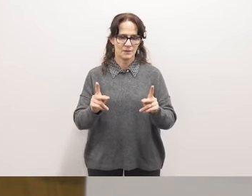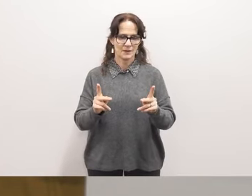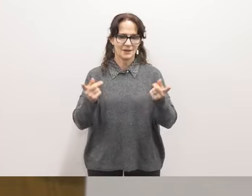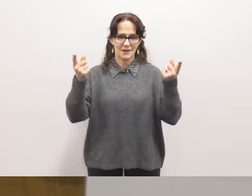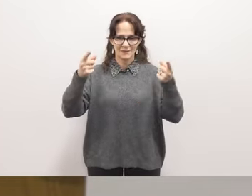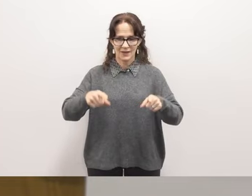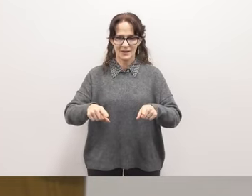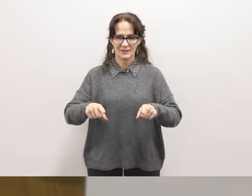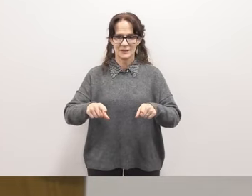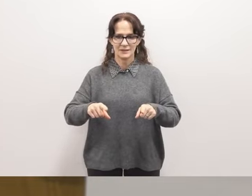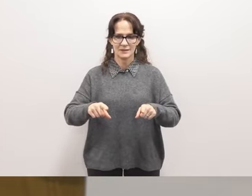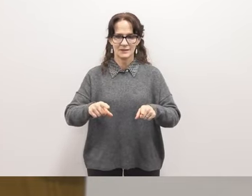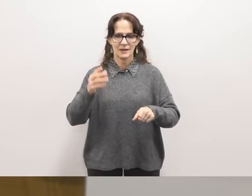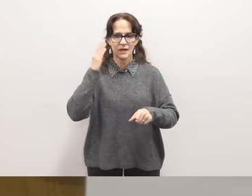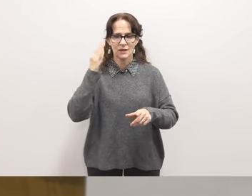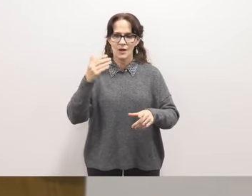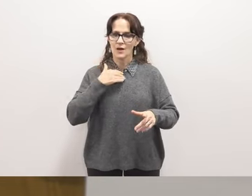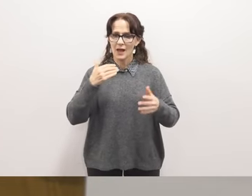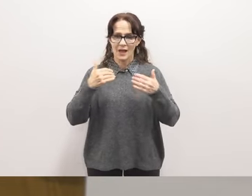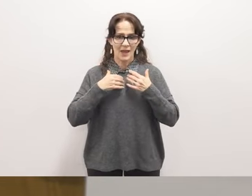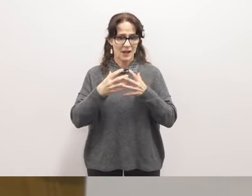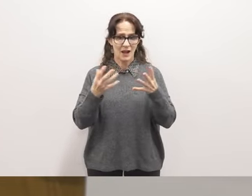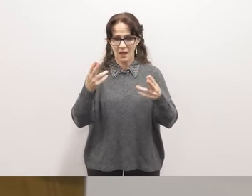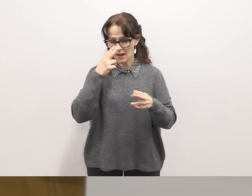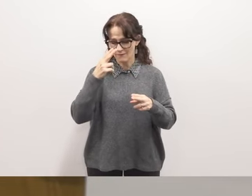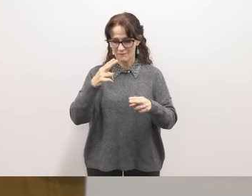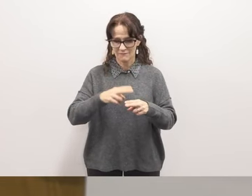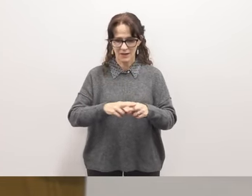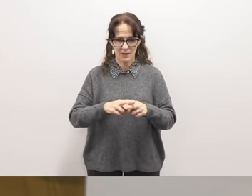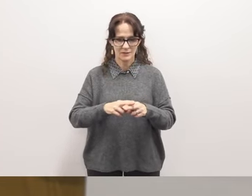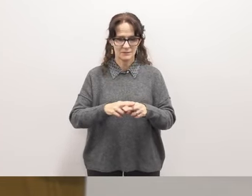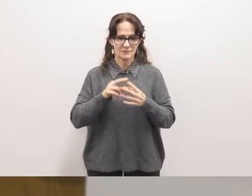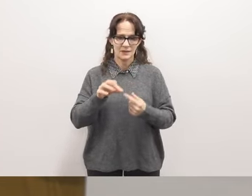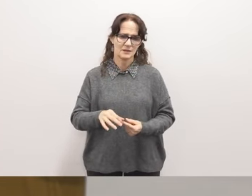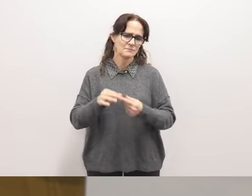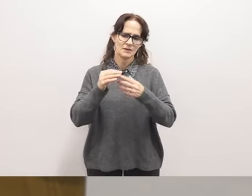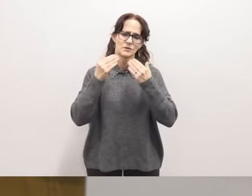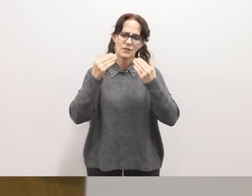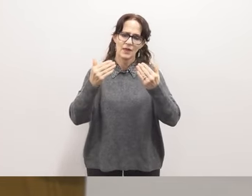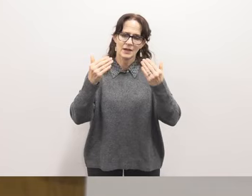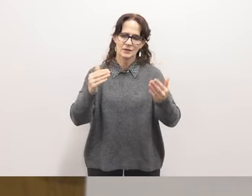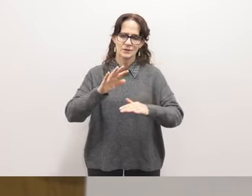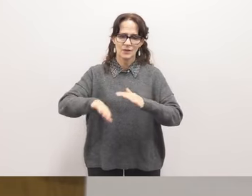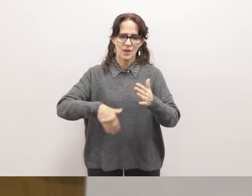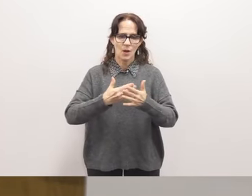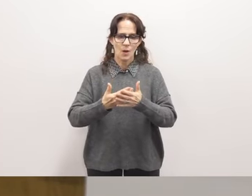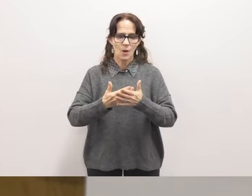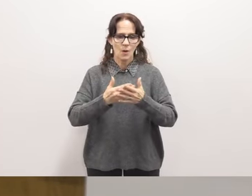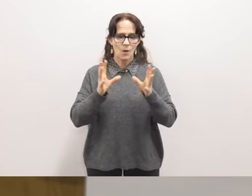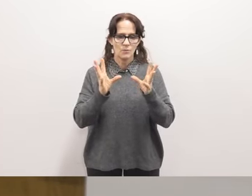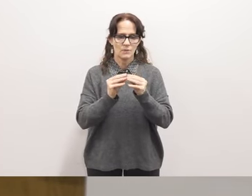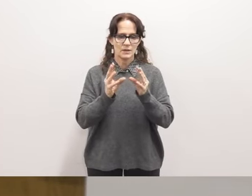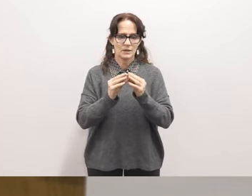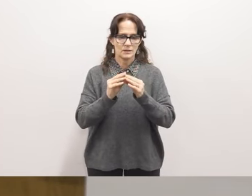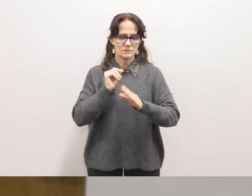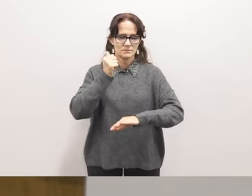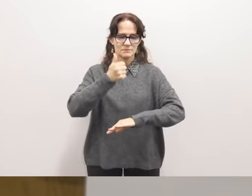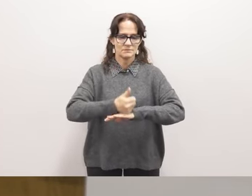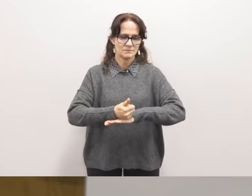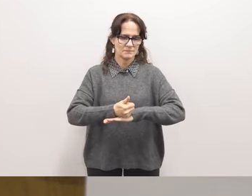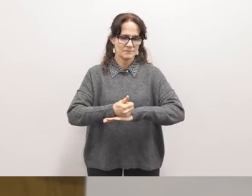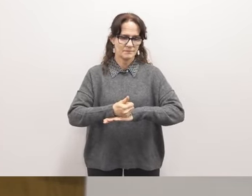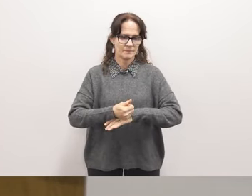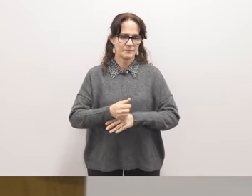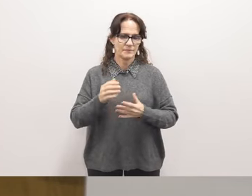event i know i had a lot of fun and i just wanted to give a special thank you to the entire committee who put that event together